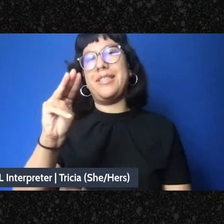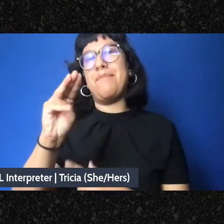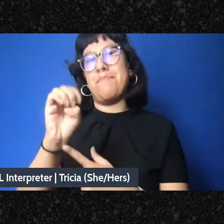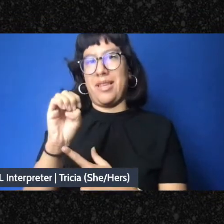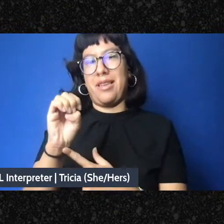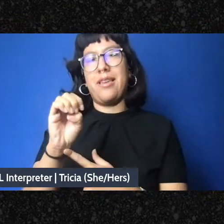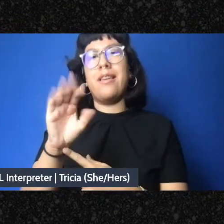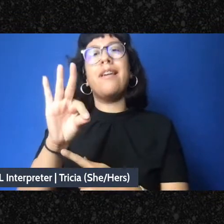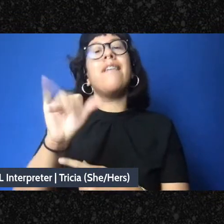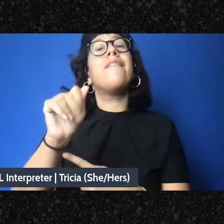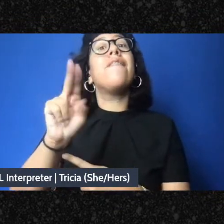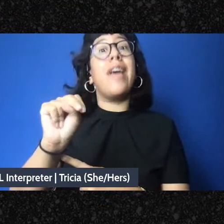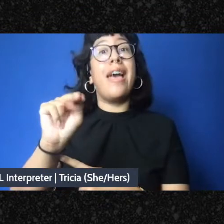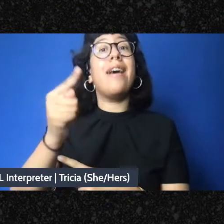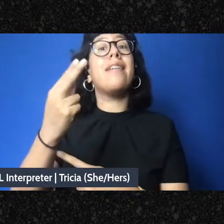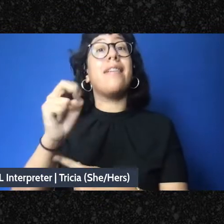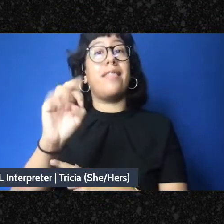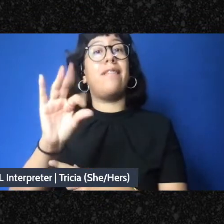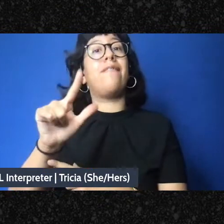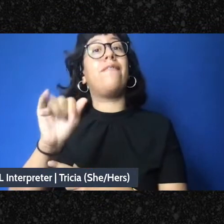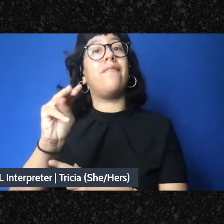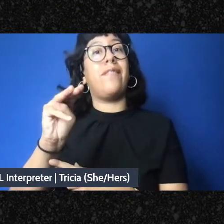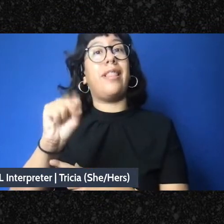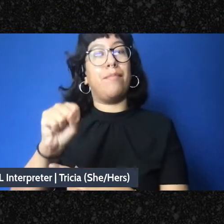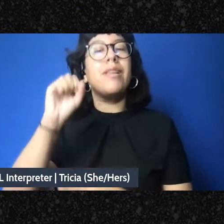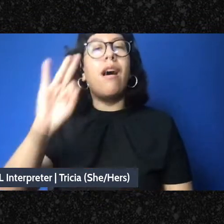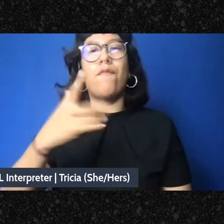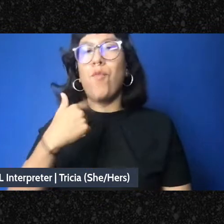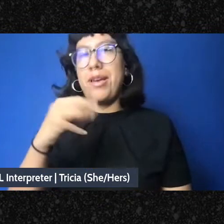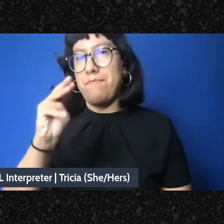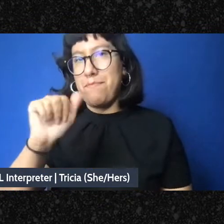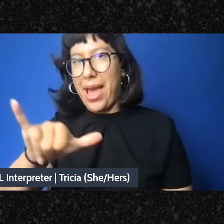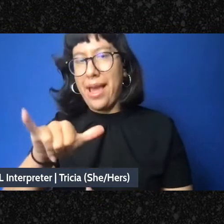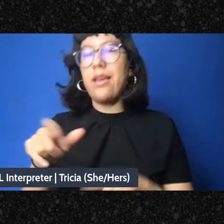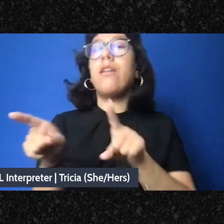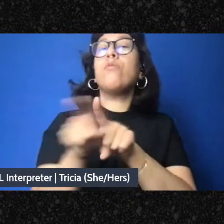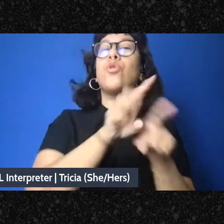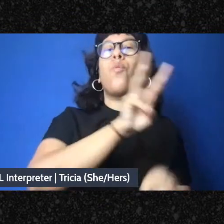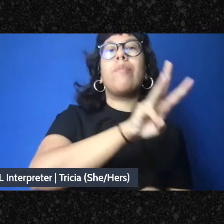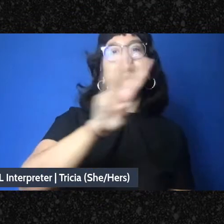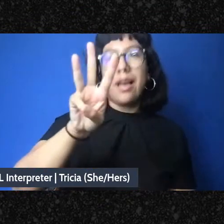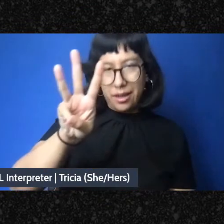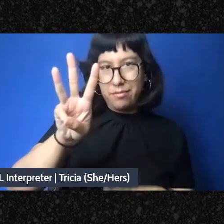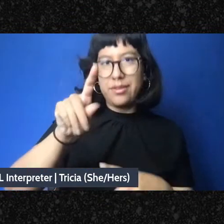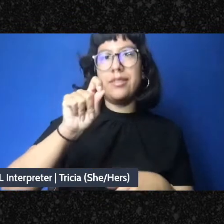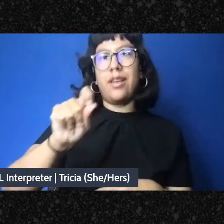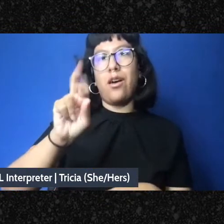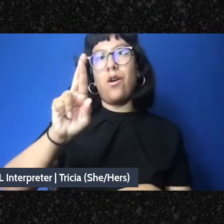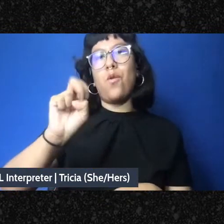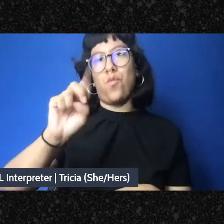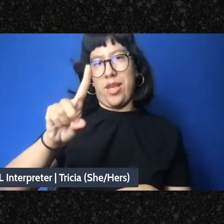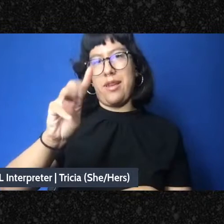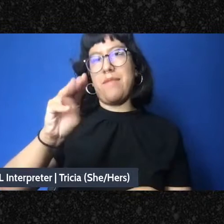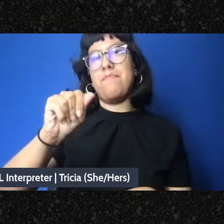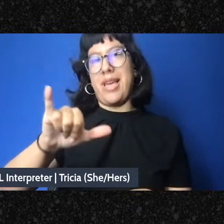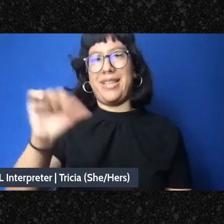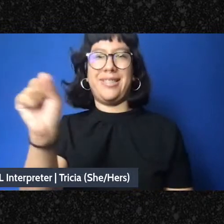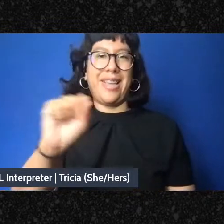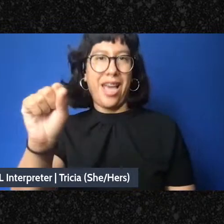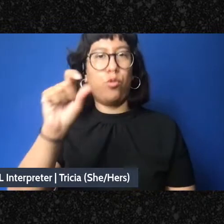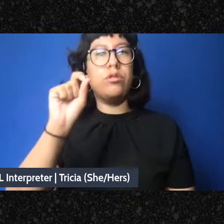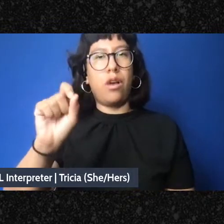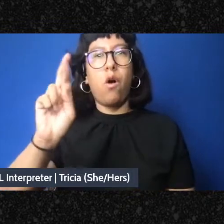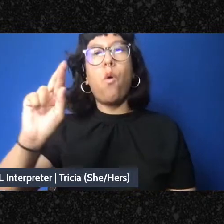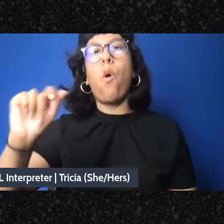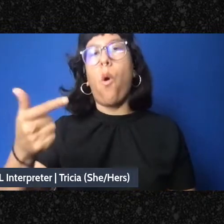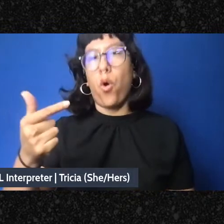Flames of Redmay. And the other is on our website, www.redmayseattle.org, where